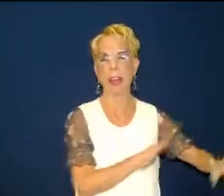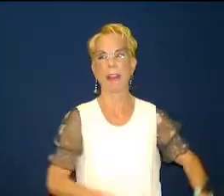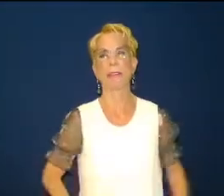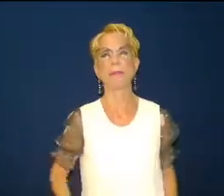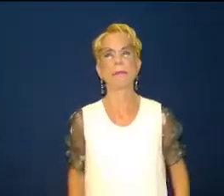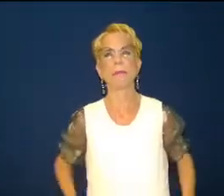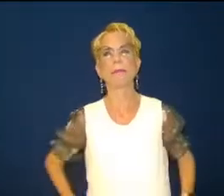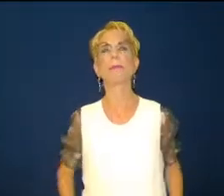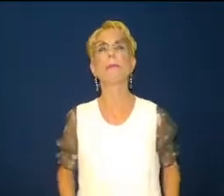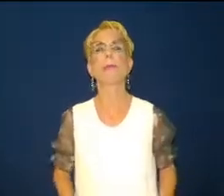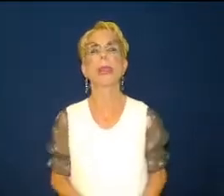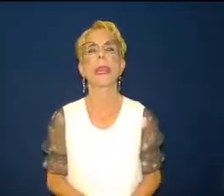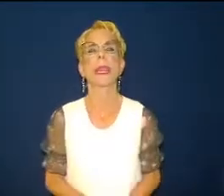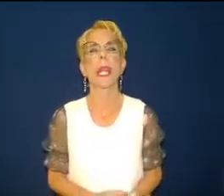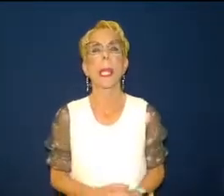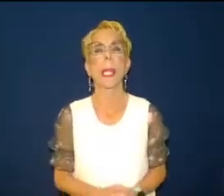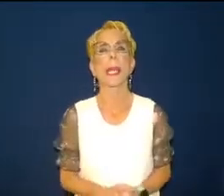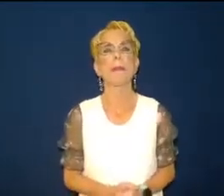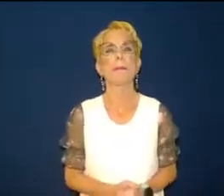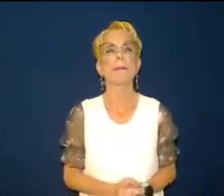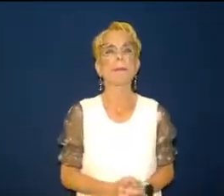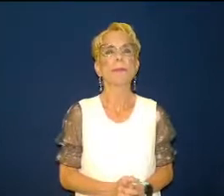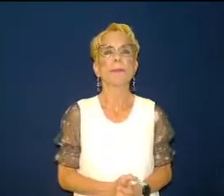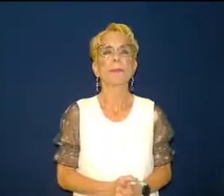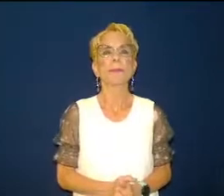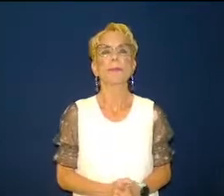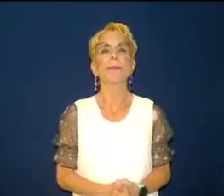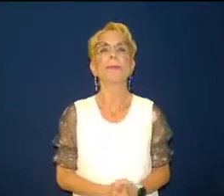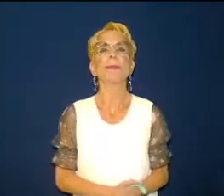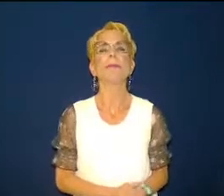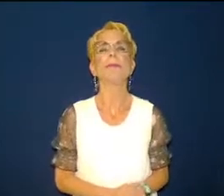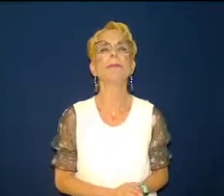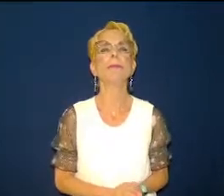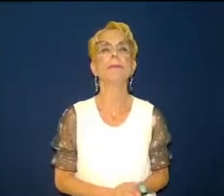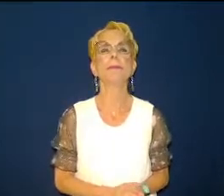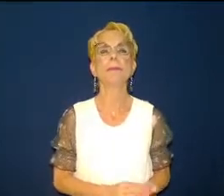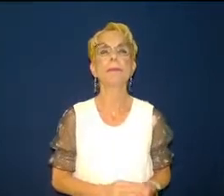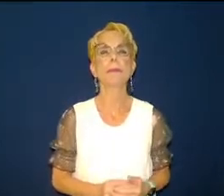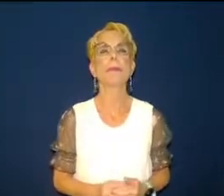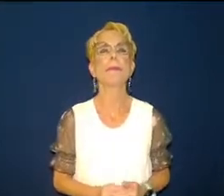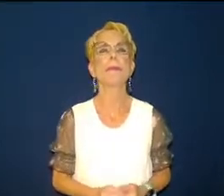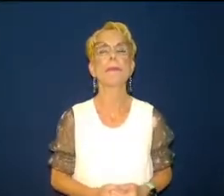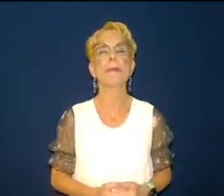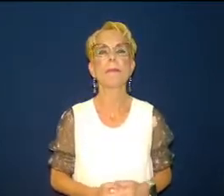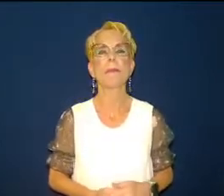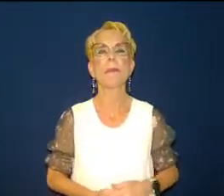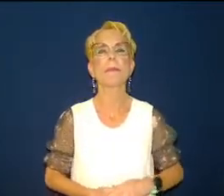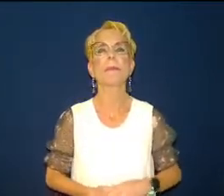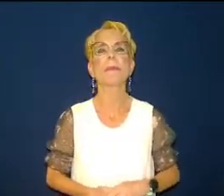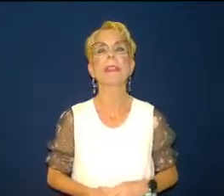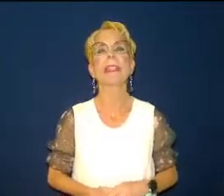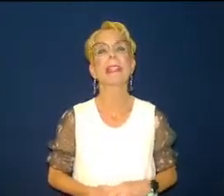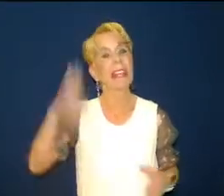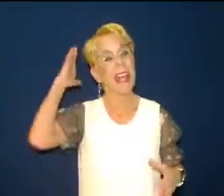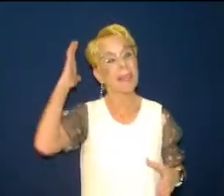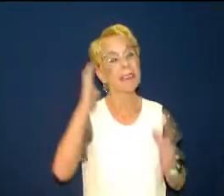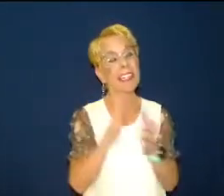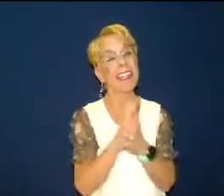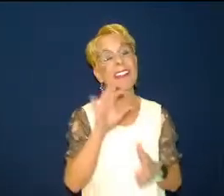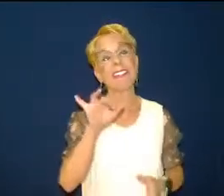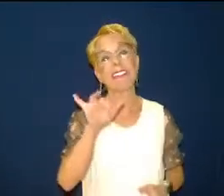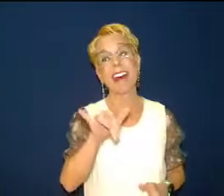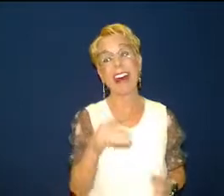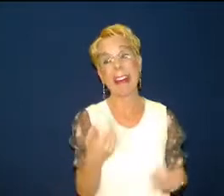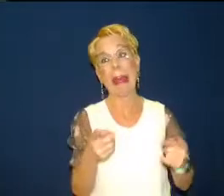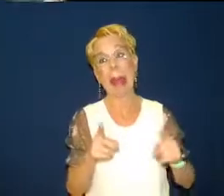life versus spiritual living and see that that's what i think that that happened to this church in sardis they had a religious